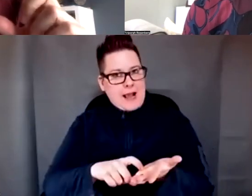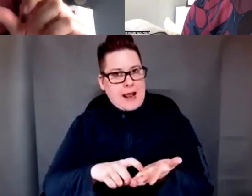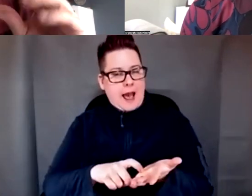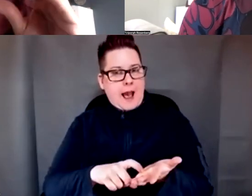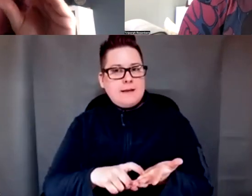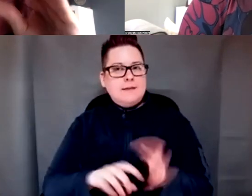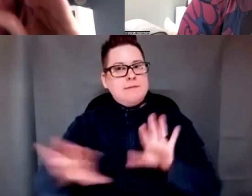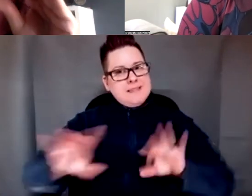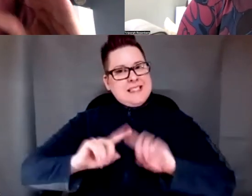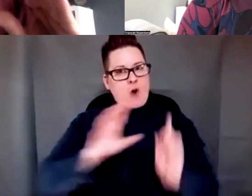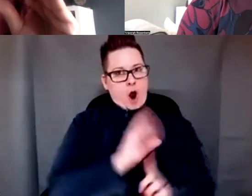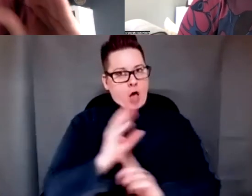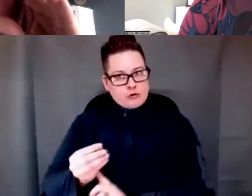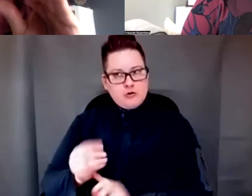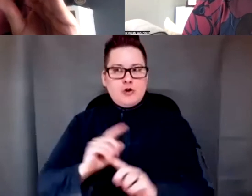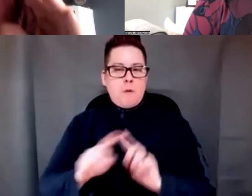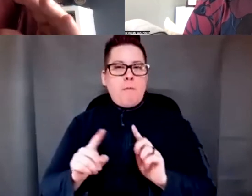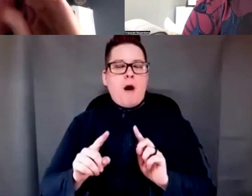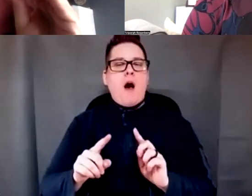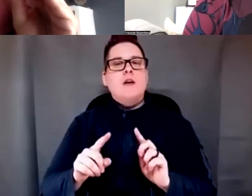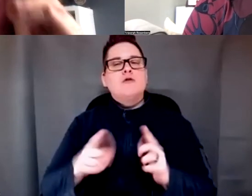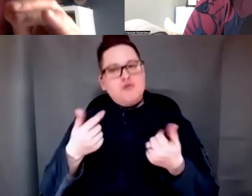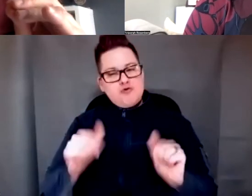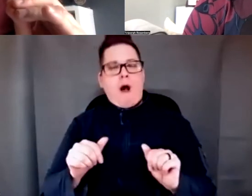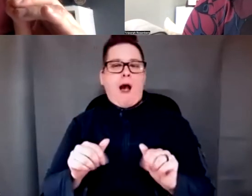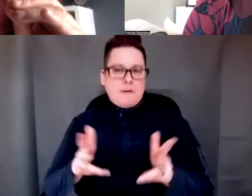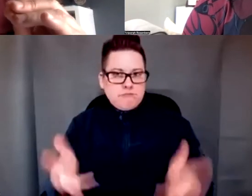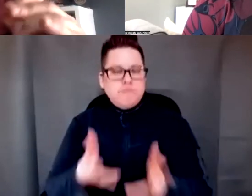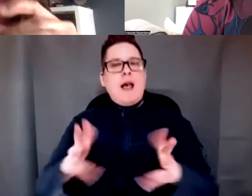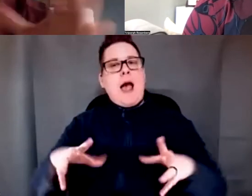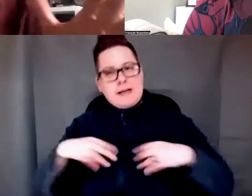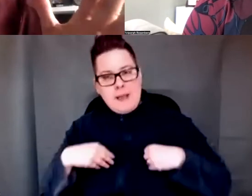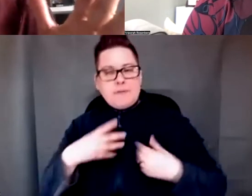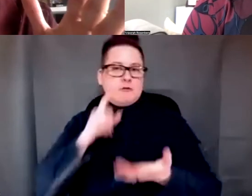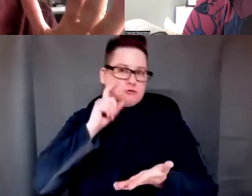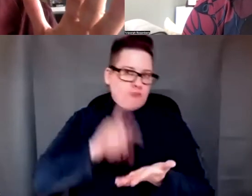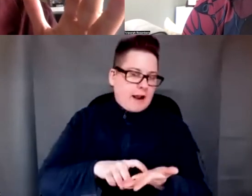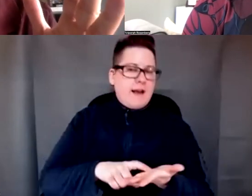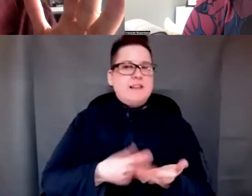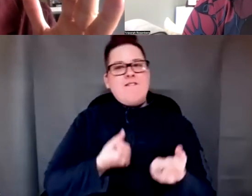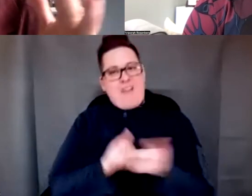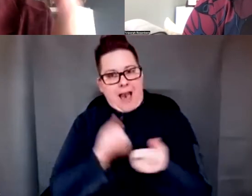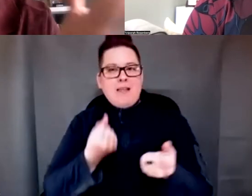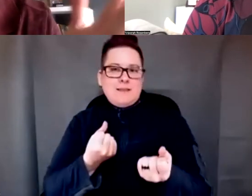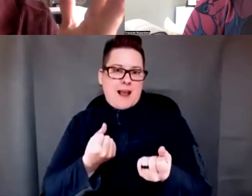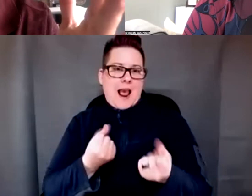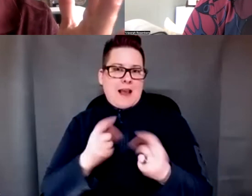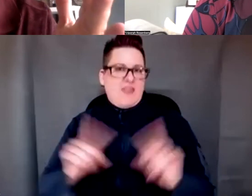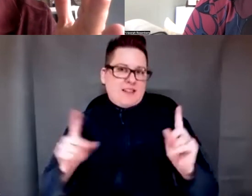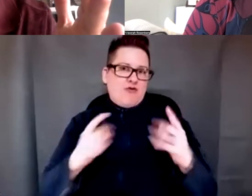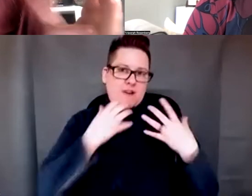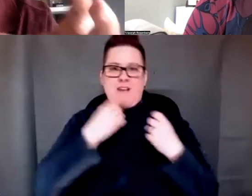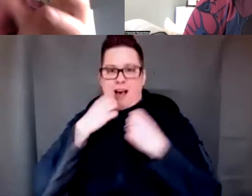the process is promoting multiple acceptance, validation and recognition of contrasting Latino values